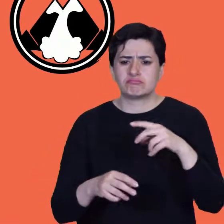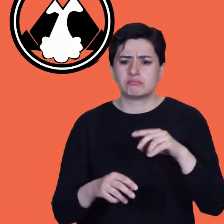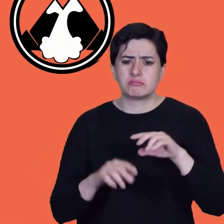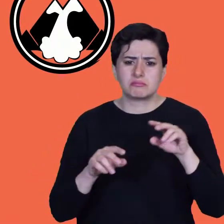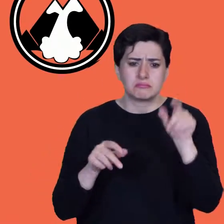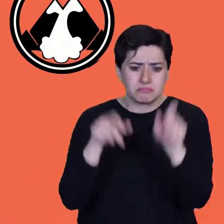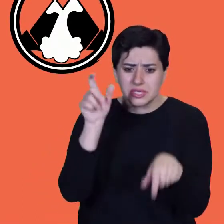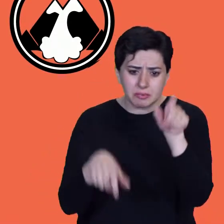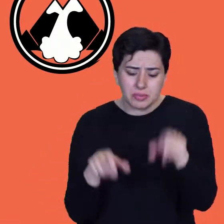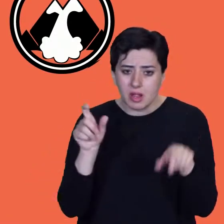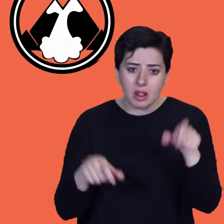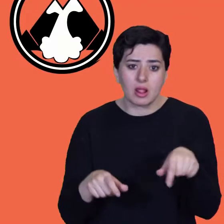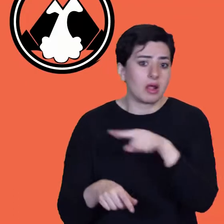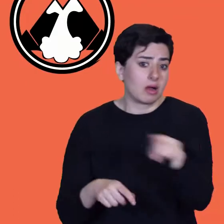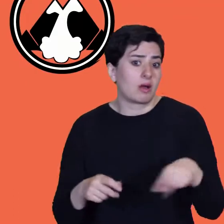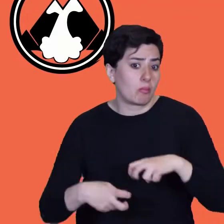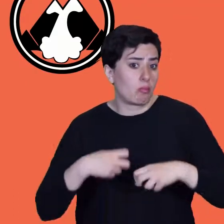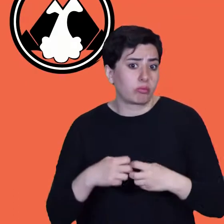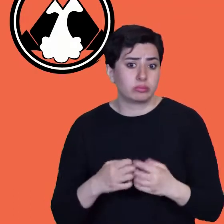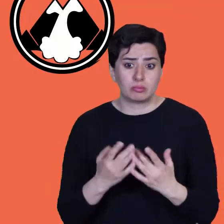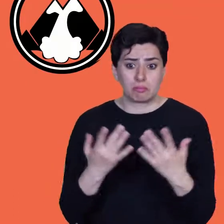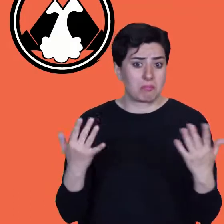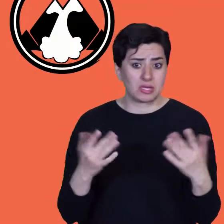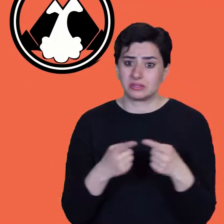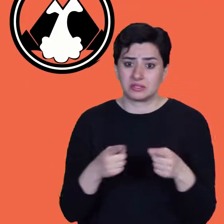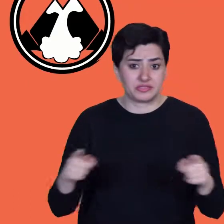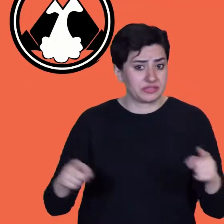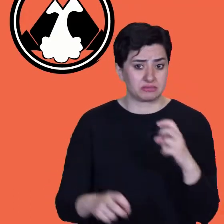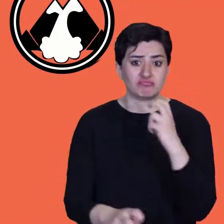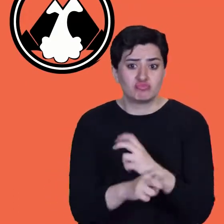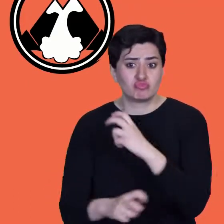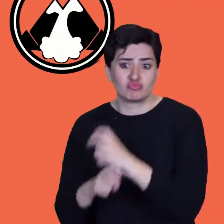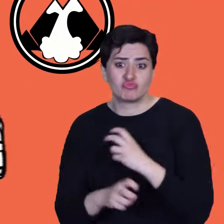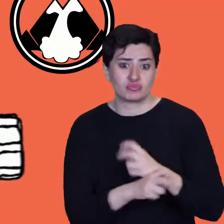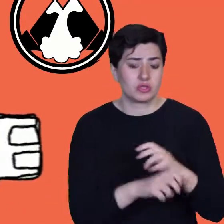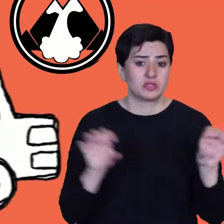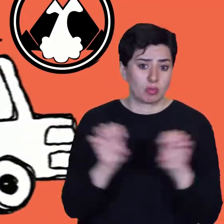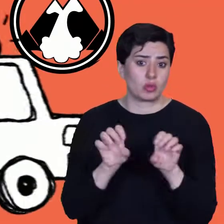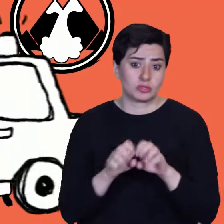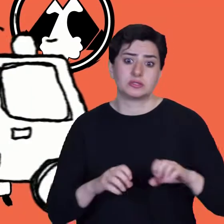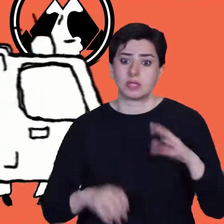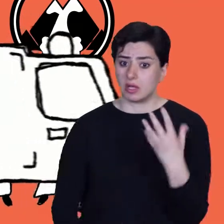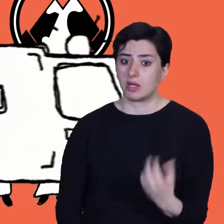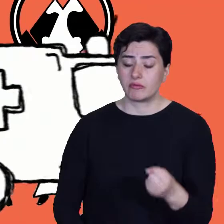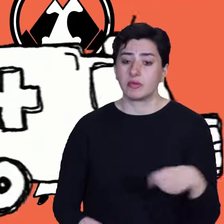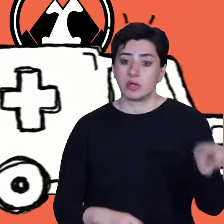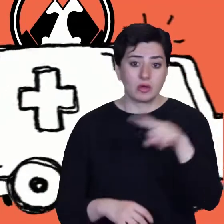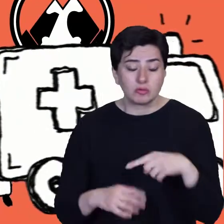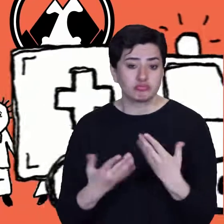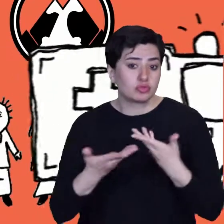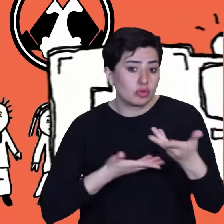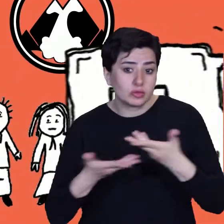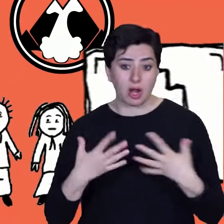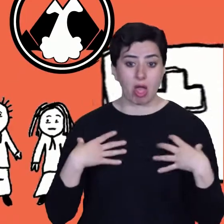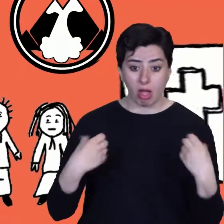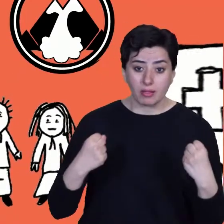human made, and we need to think about lots of types of possible danger. Also, the Sendai framework talks about